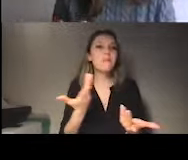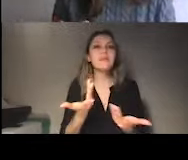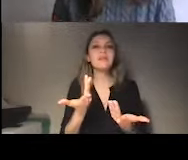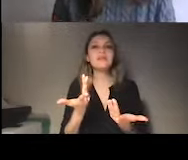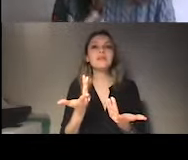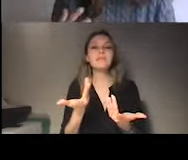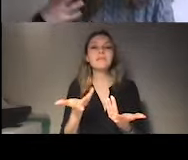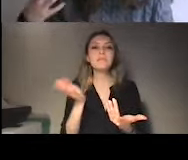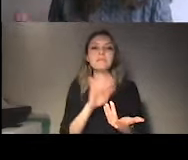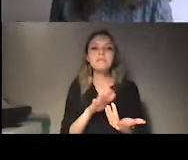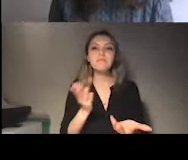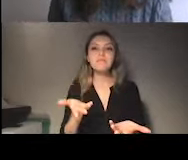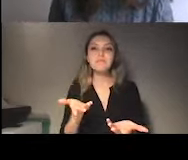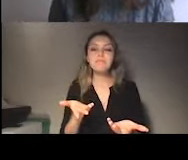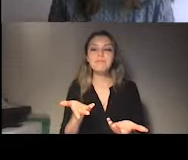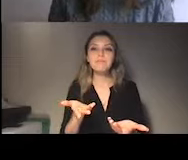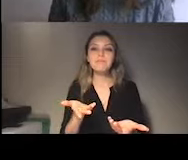responsible foreign